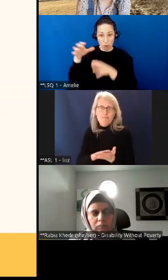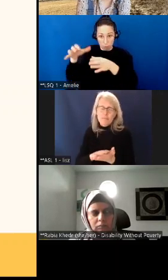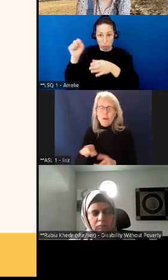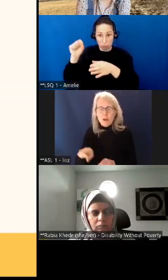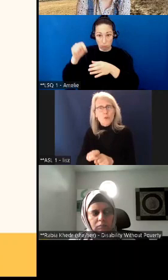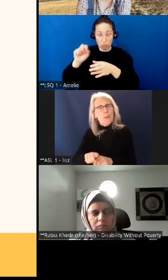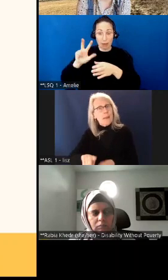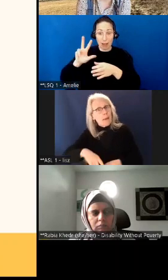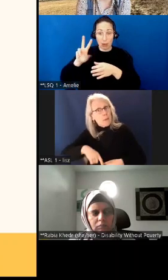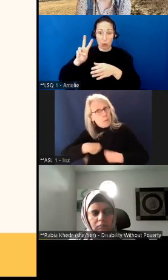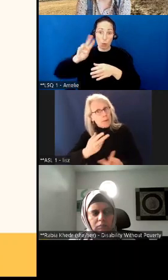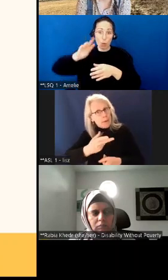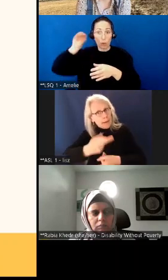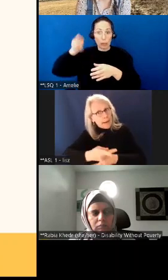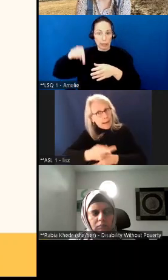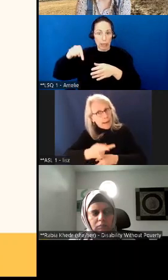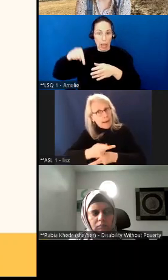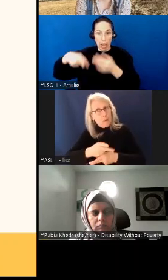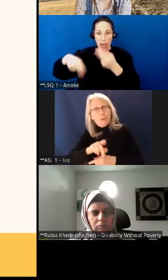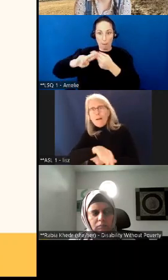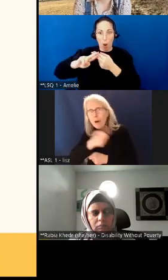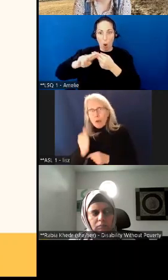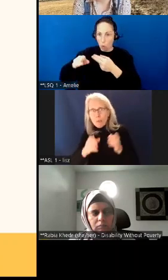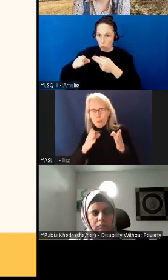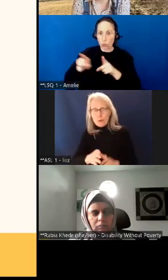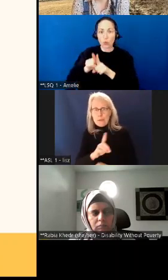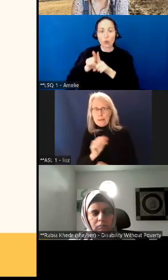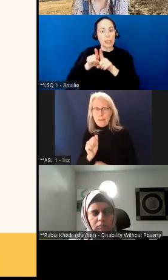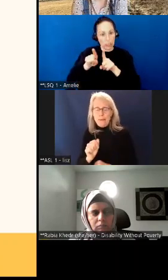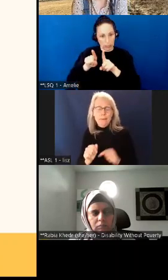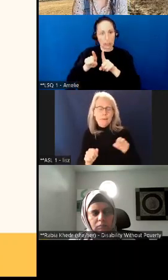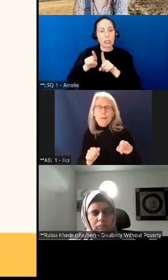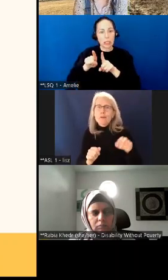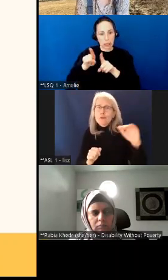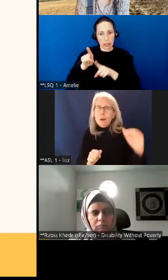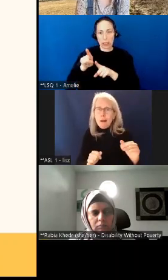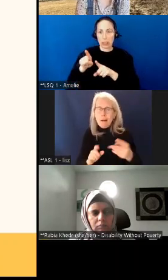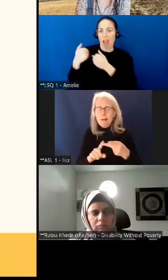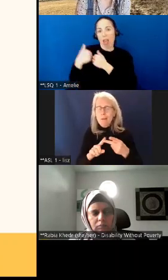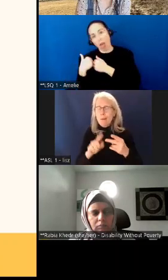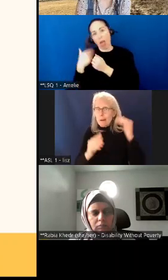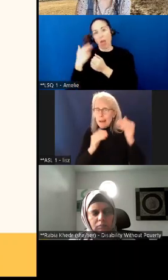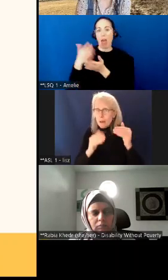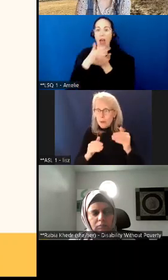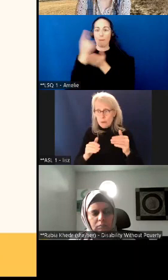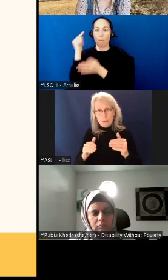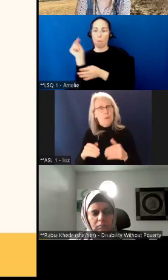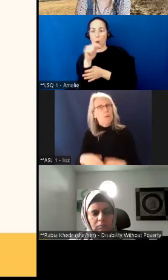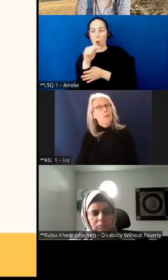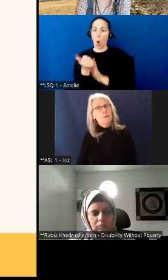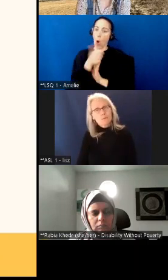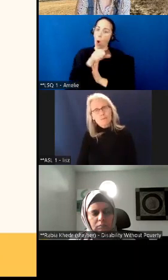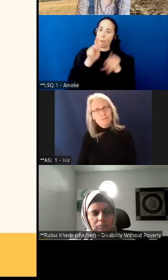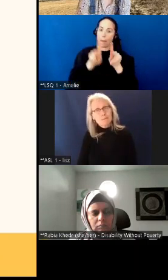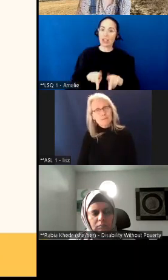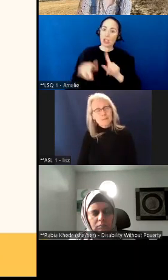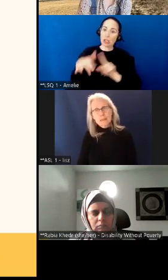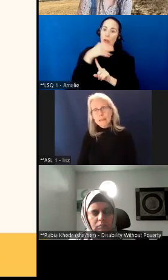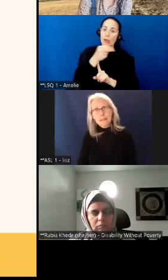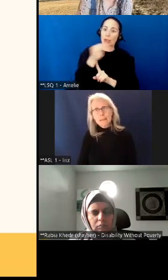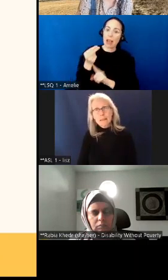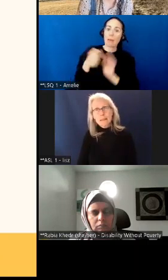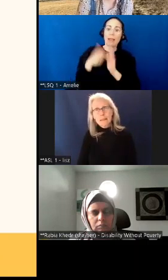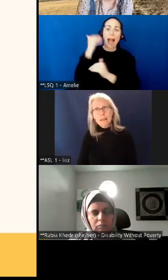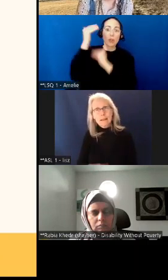caregiver of somebody who is disabled, whether that's a child or an adult. And, you know, I keep saying I